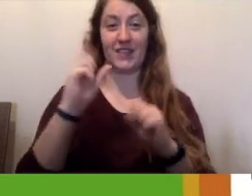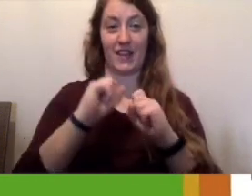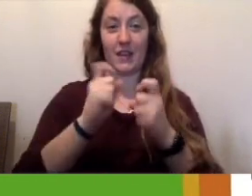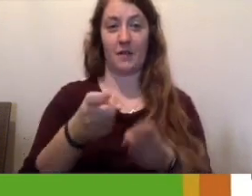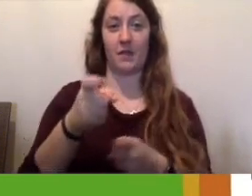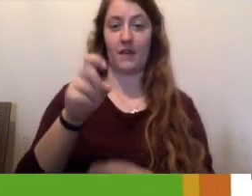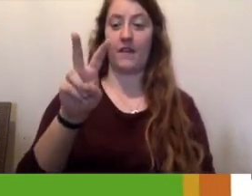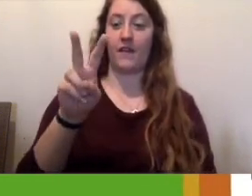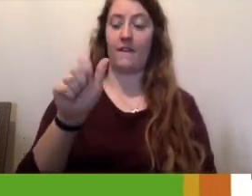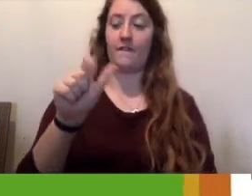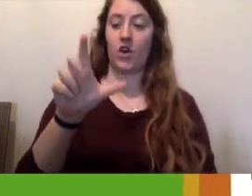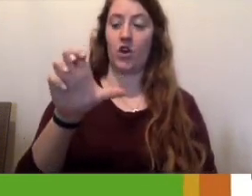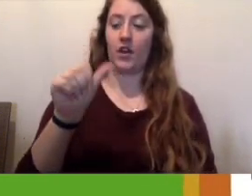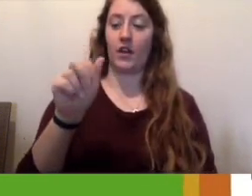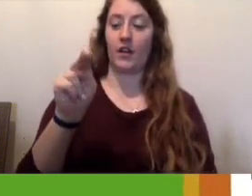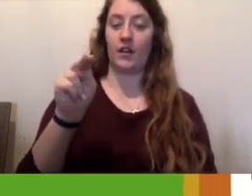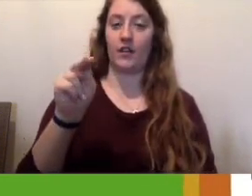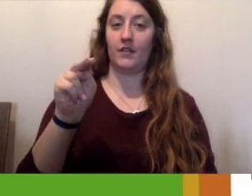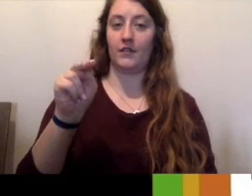Vulcan salute.